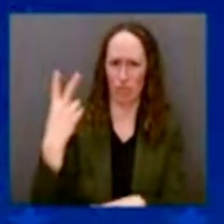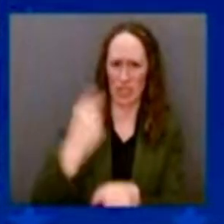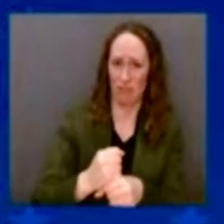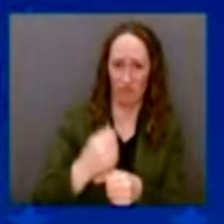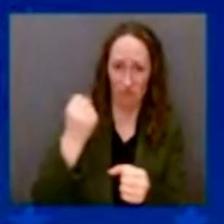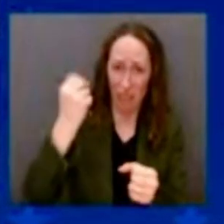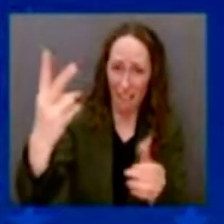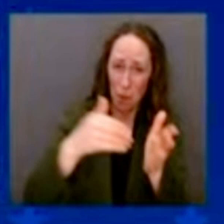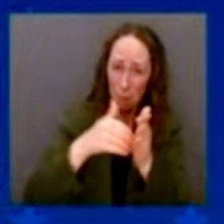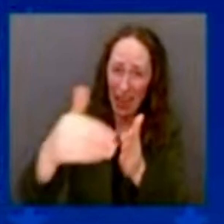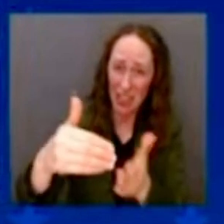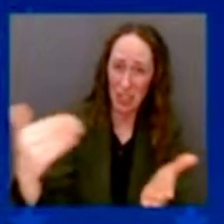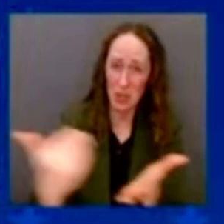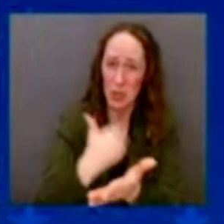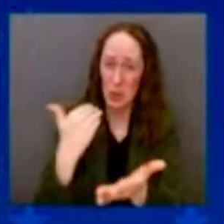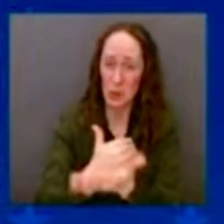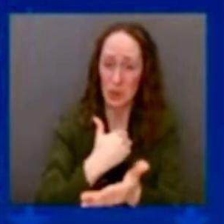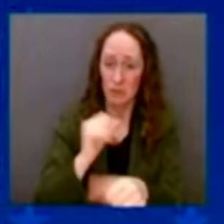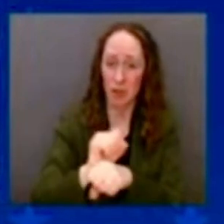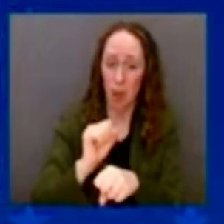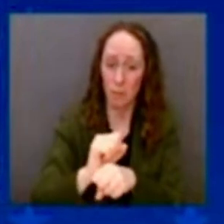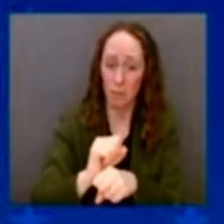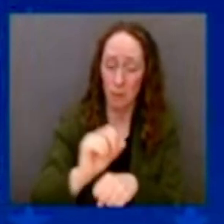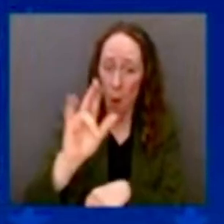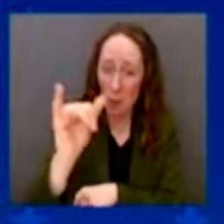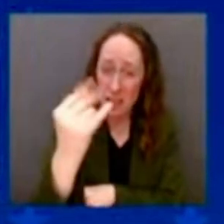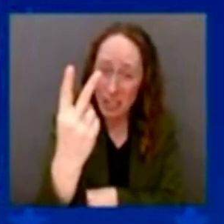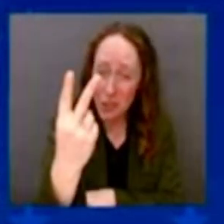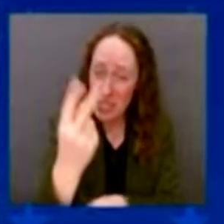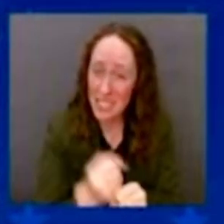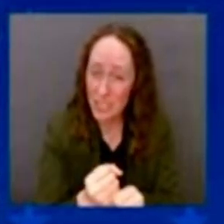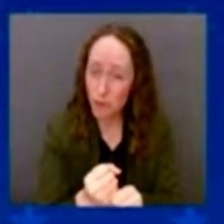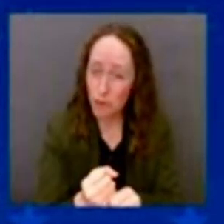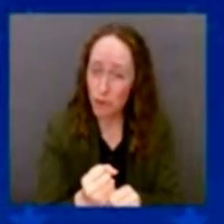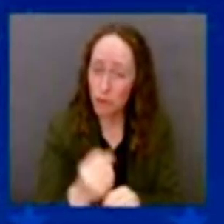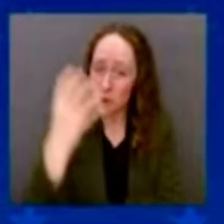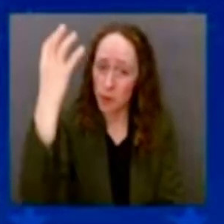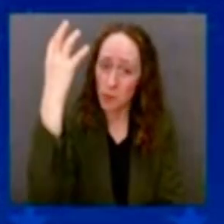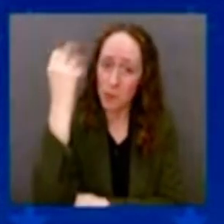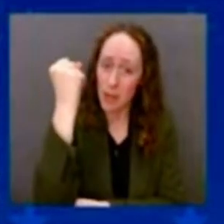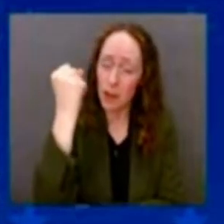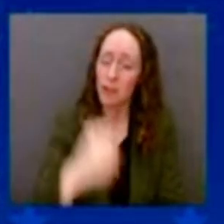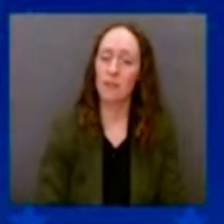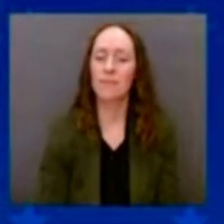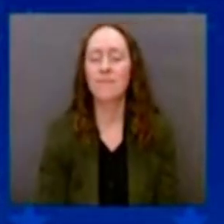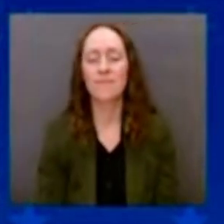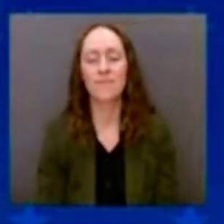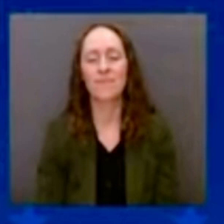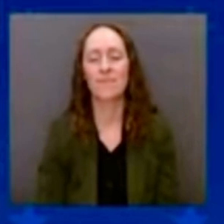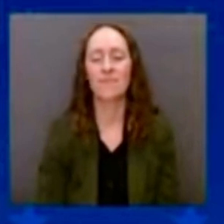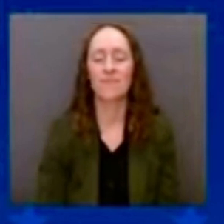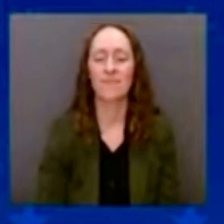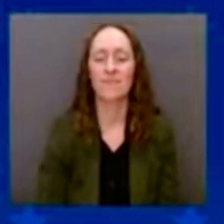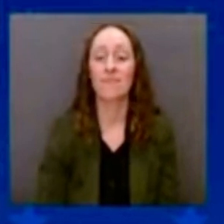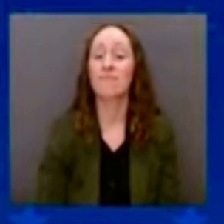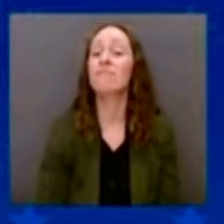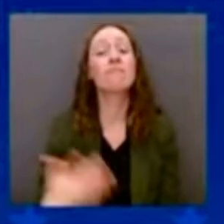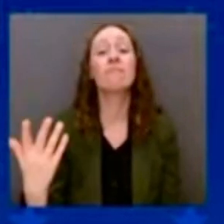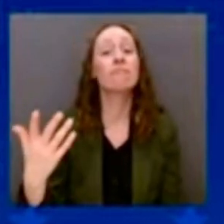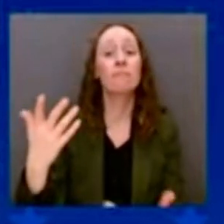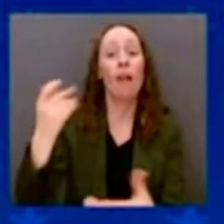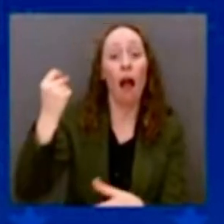to tell the union workers here that includes 800,000 manufacturing jobs in two years —